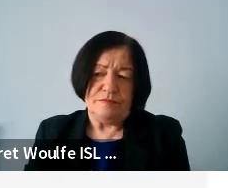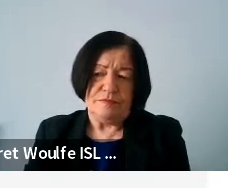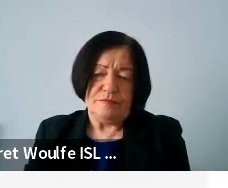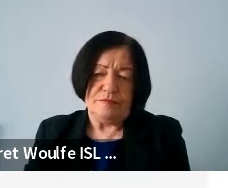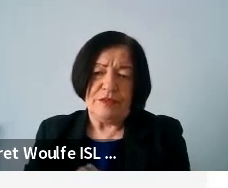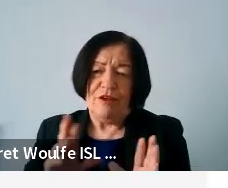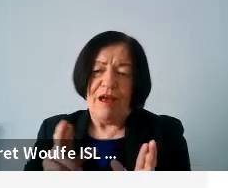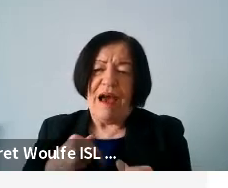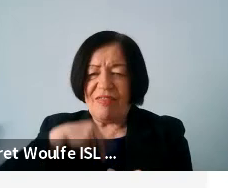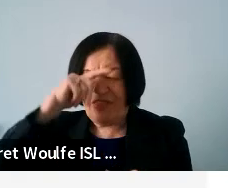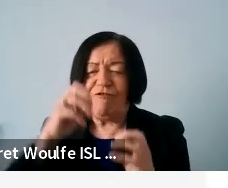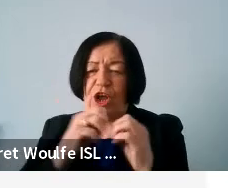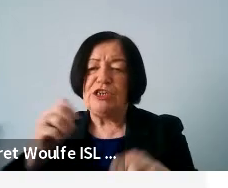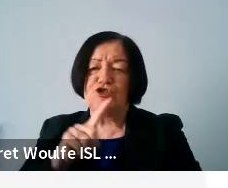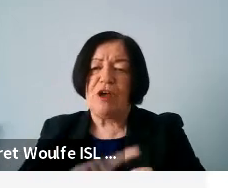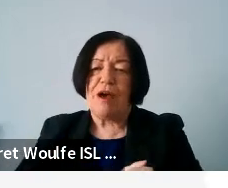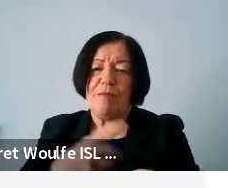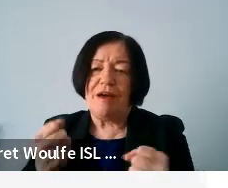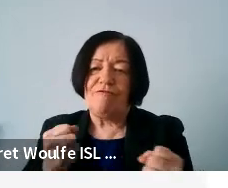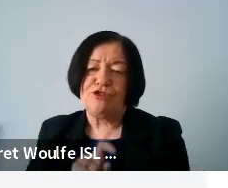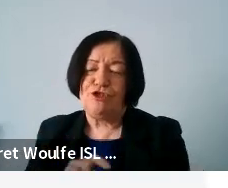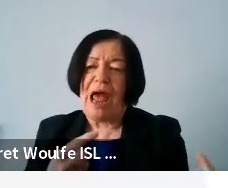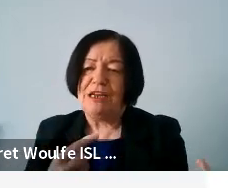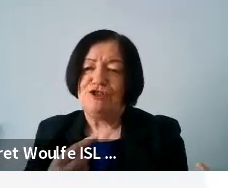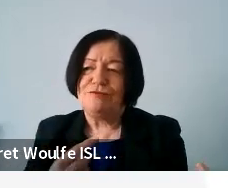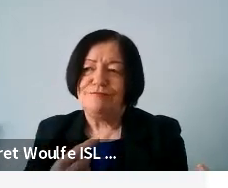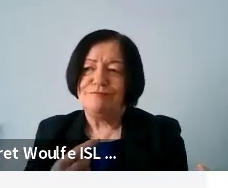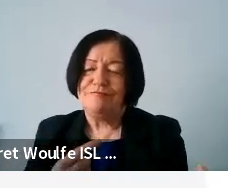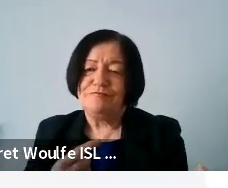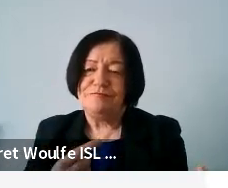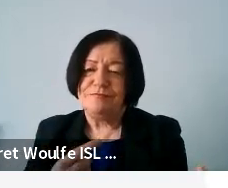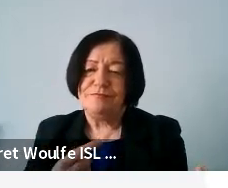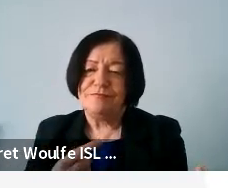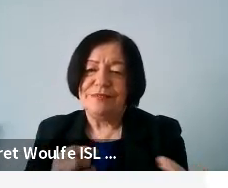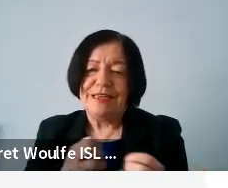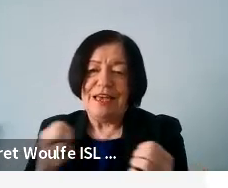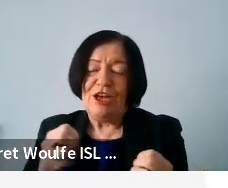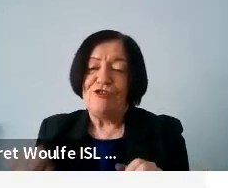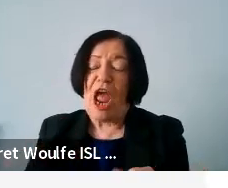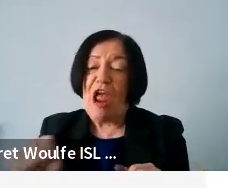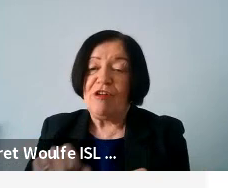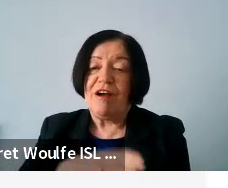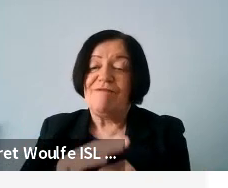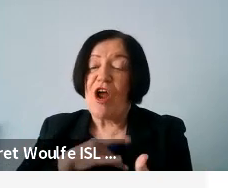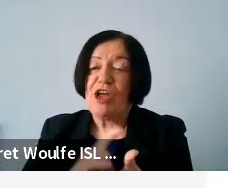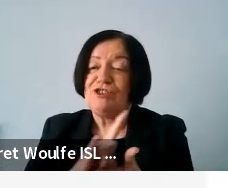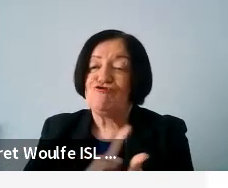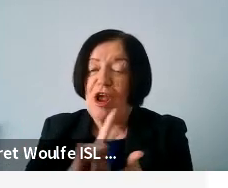Yeah, I guess for each time there is a challenge. So each era of our history.